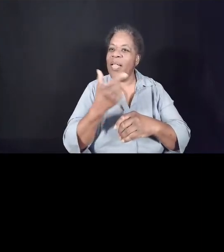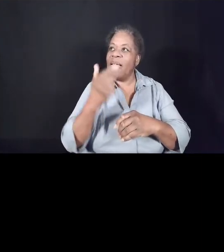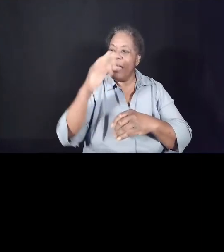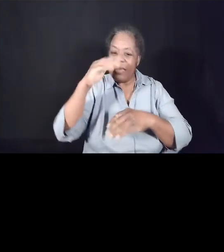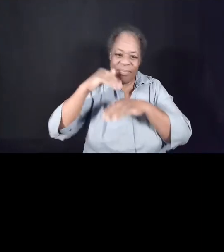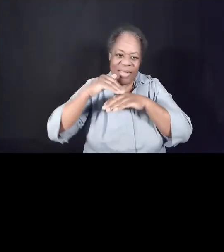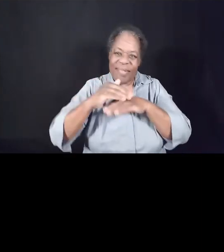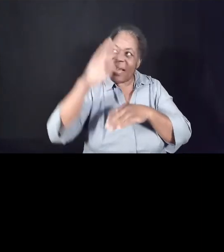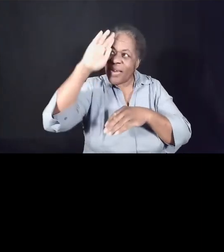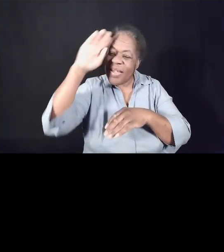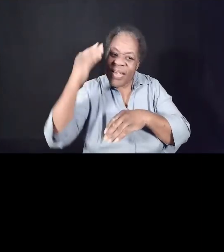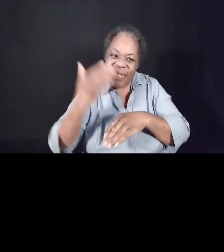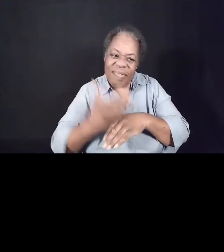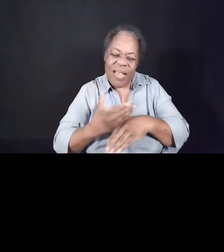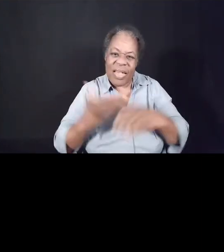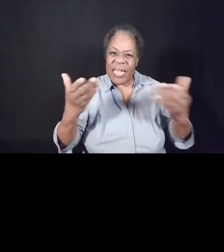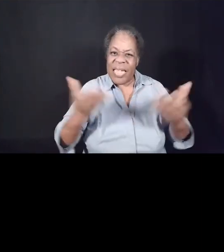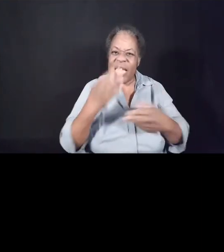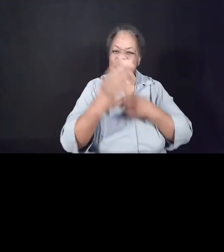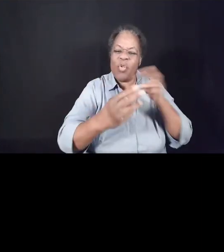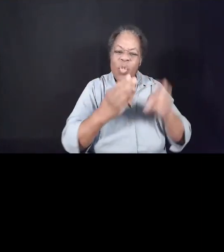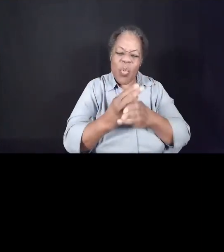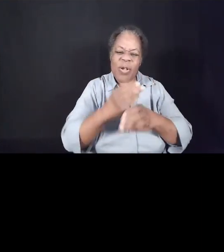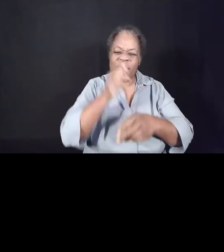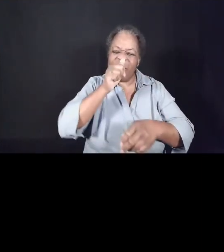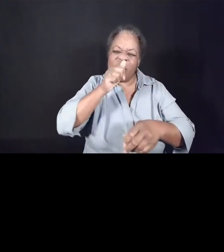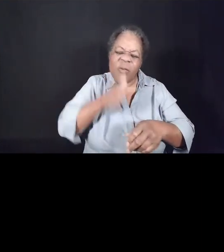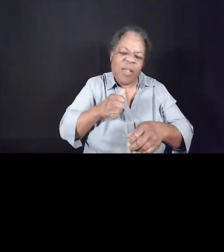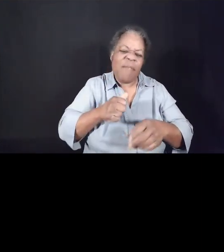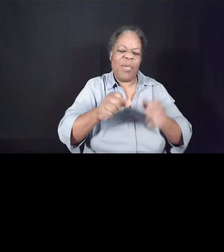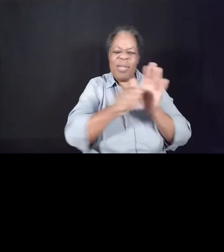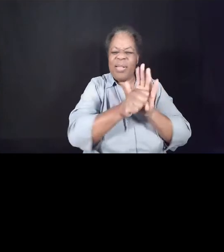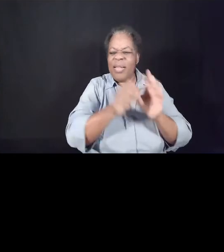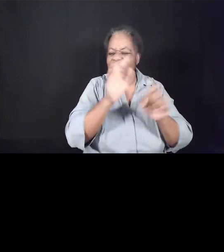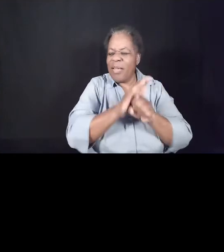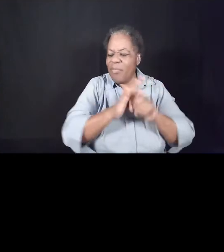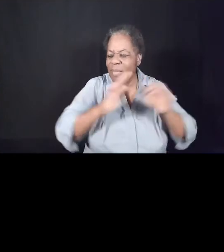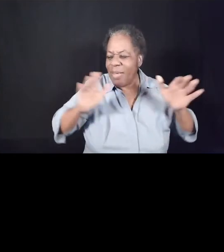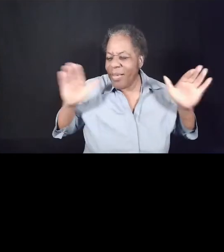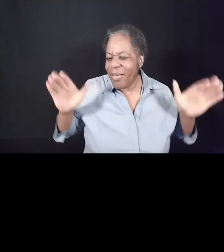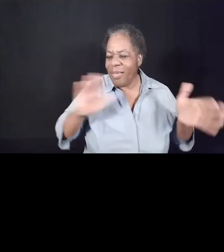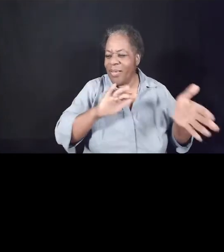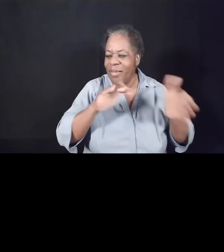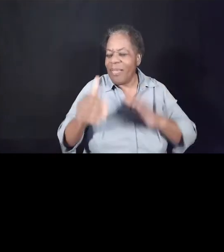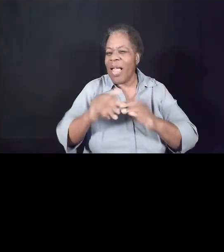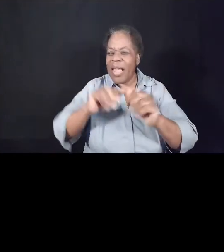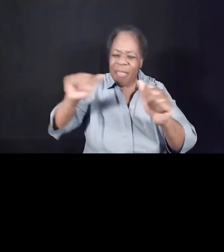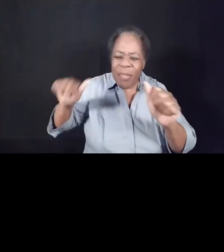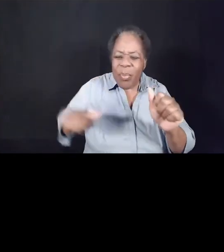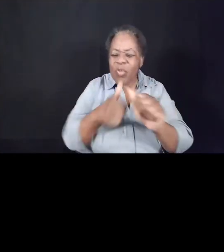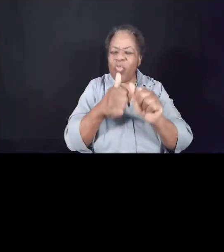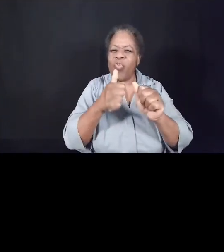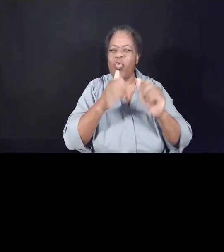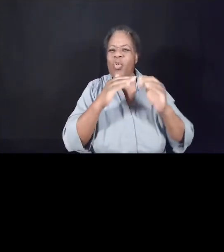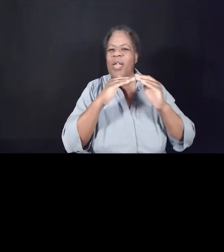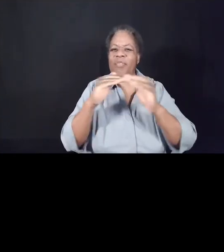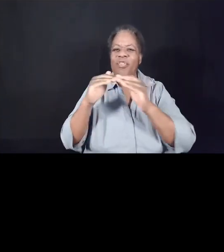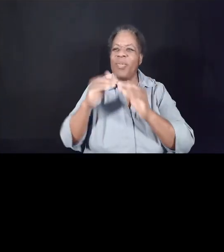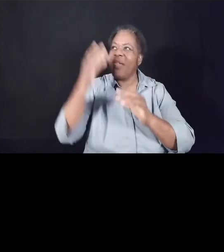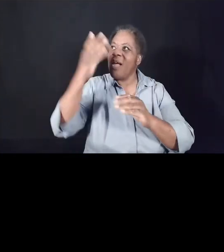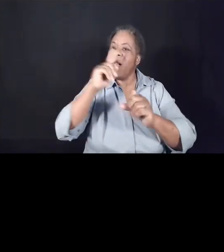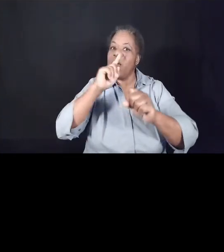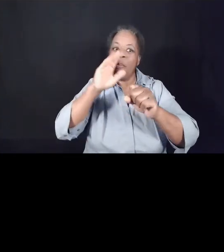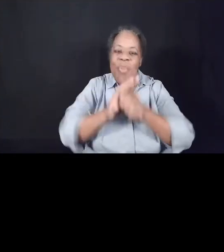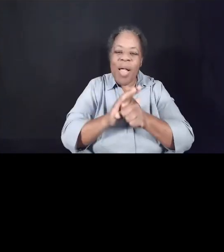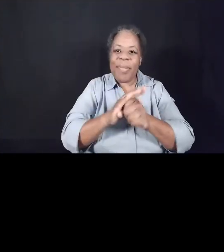to suffer and die in the pursuit of justice, knowing that God promises one day to bring that justice in all of its